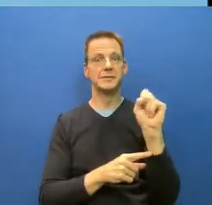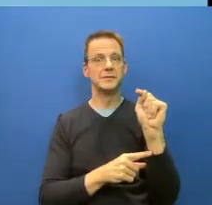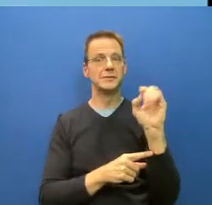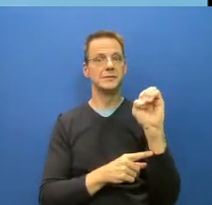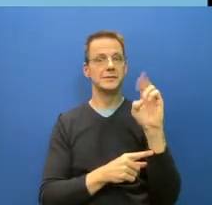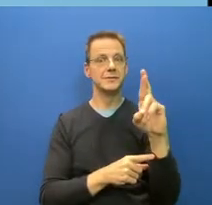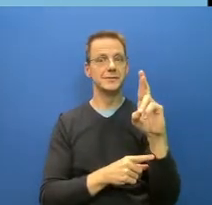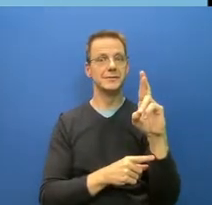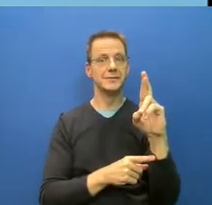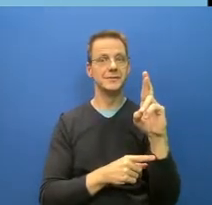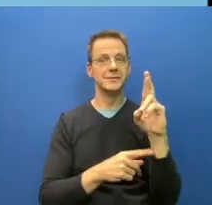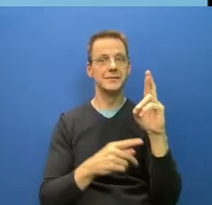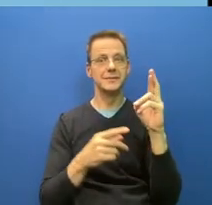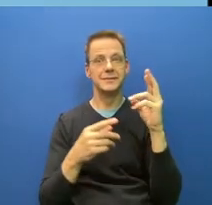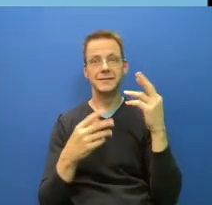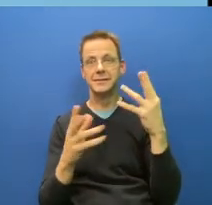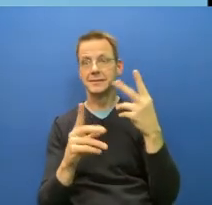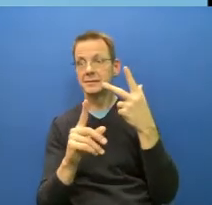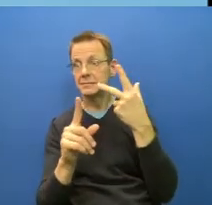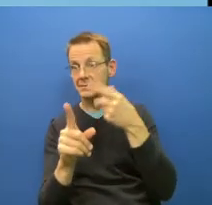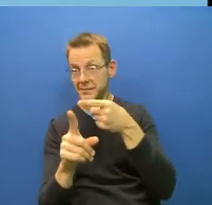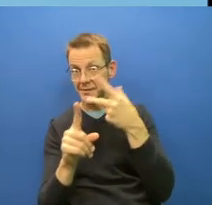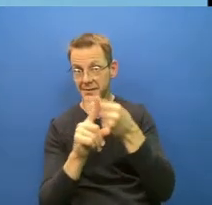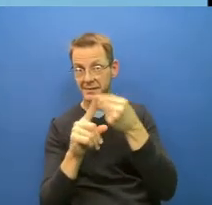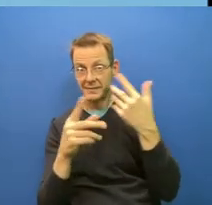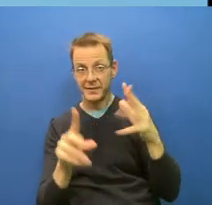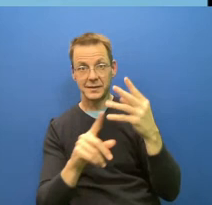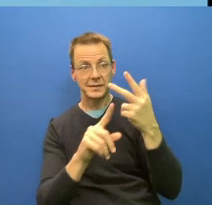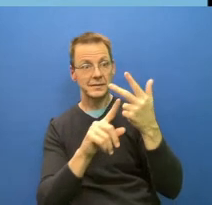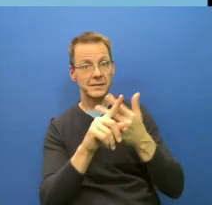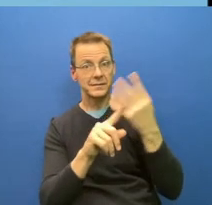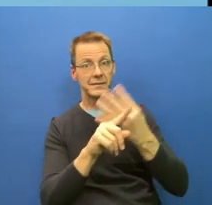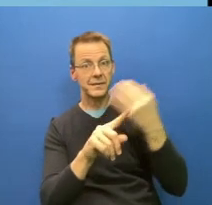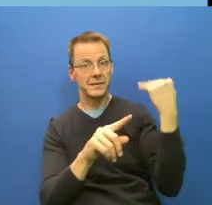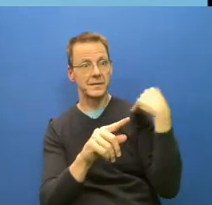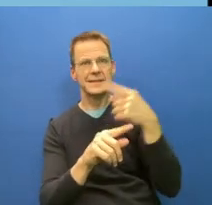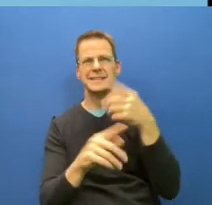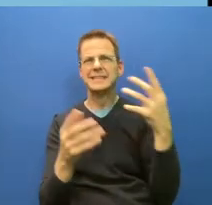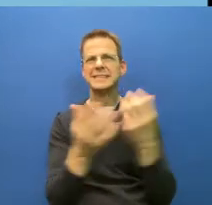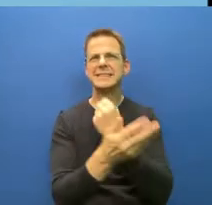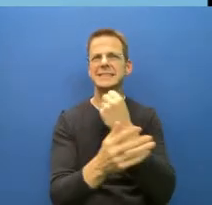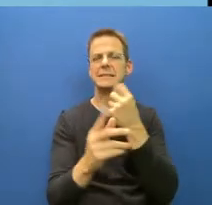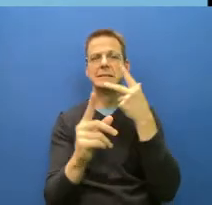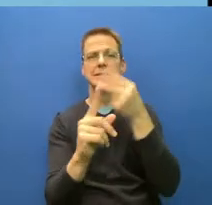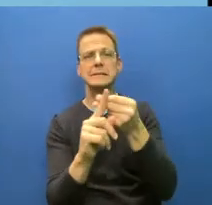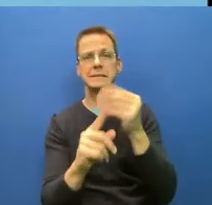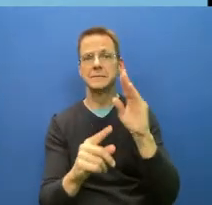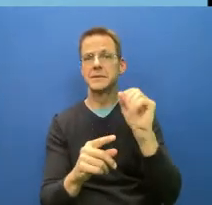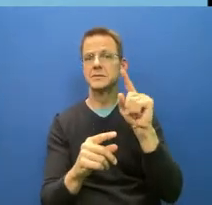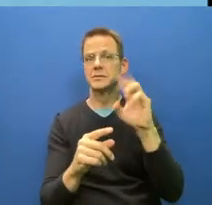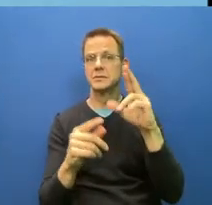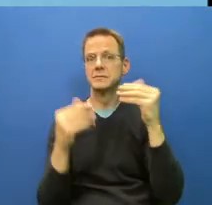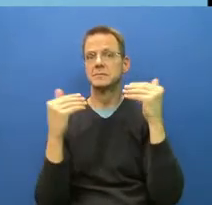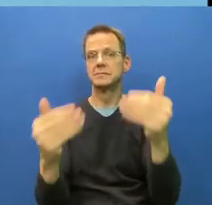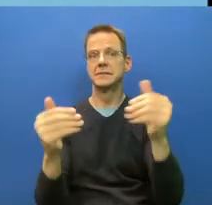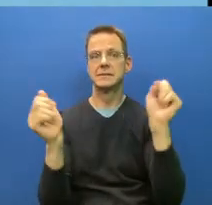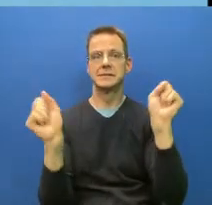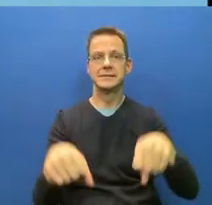maximal immunization rate we had was 60,000 doses per day. So basically, in 17 days, we could